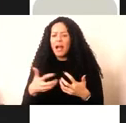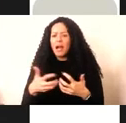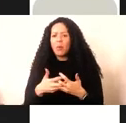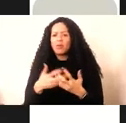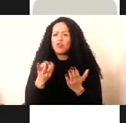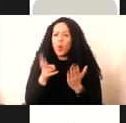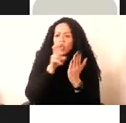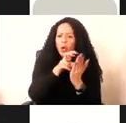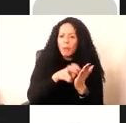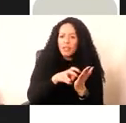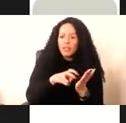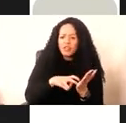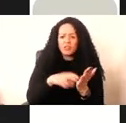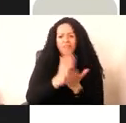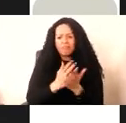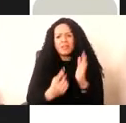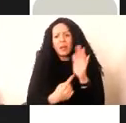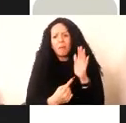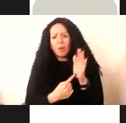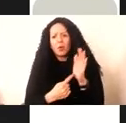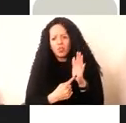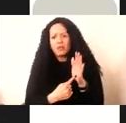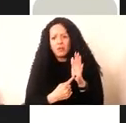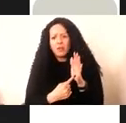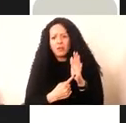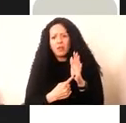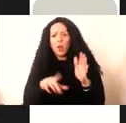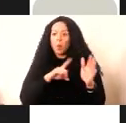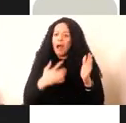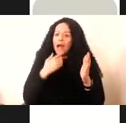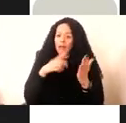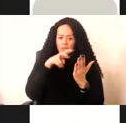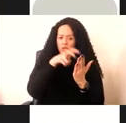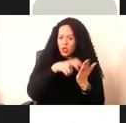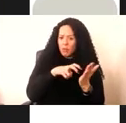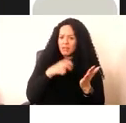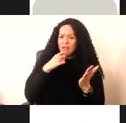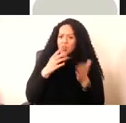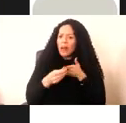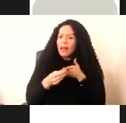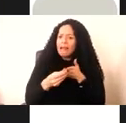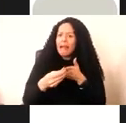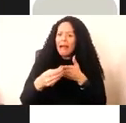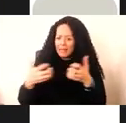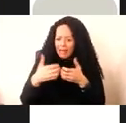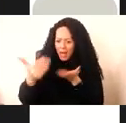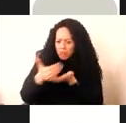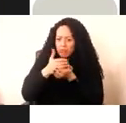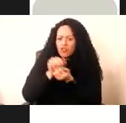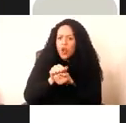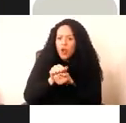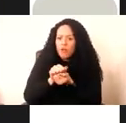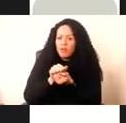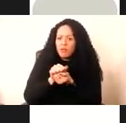super important to guide preservation strategies and decision making, but also at some point it can